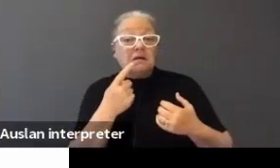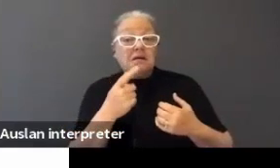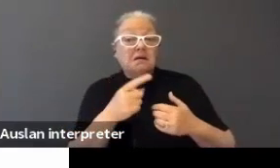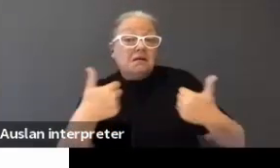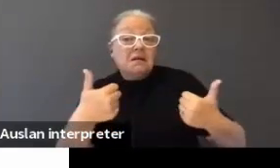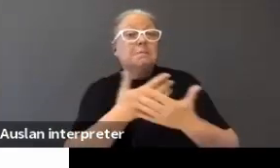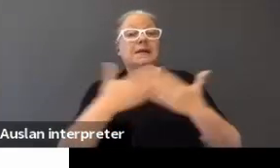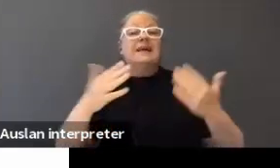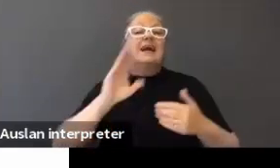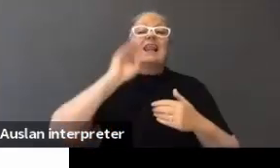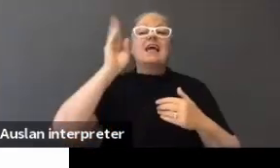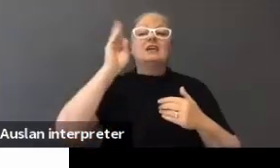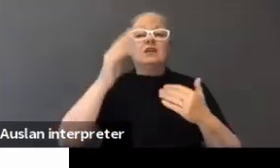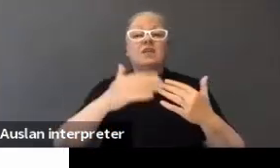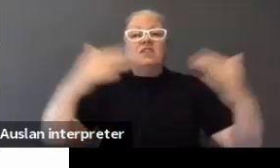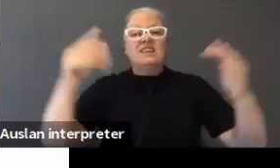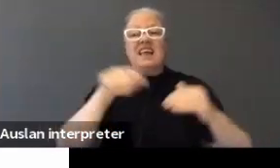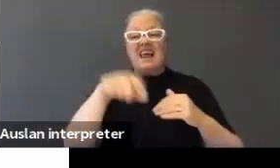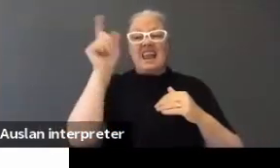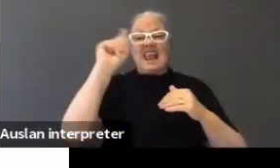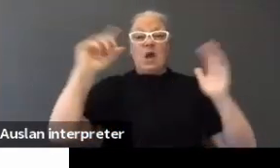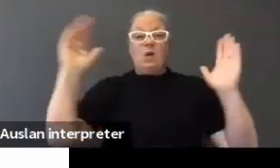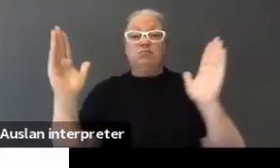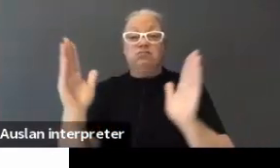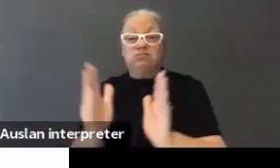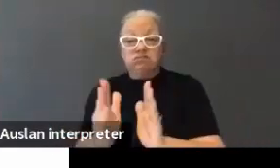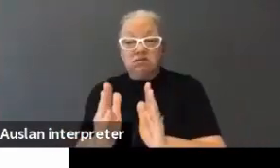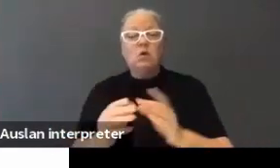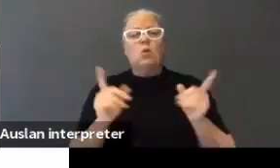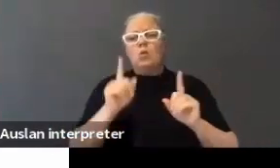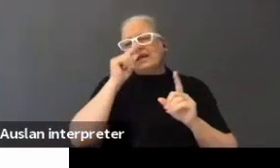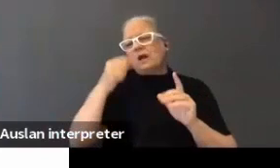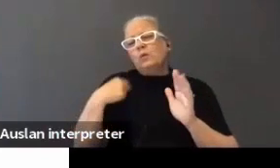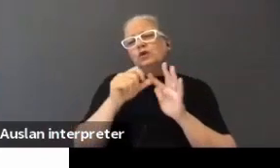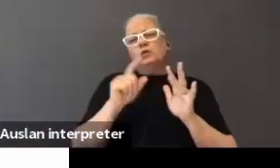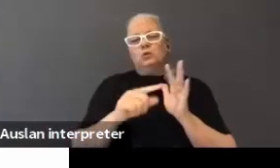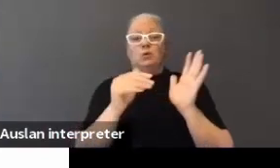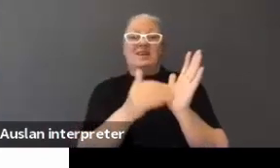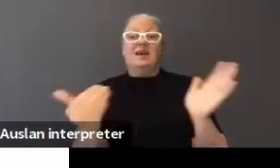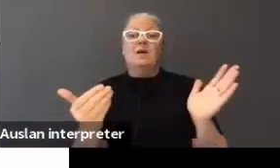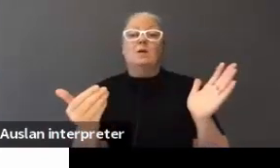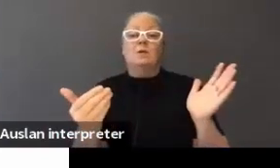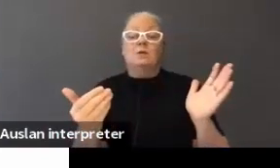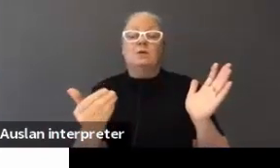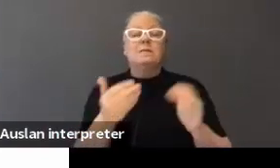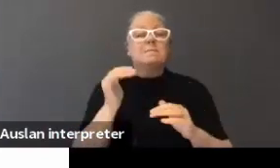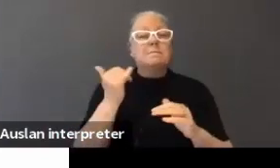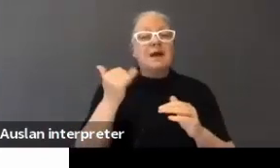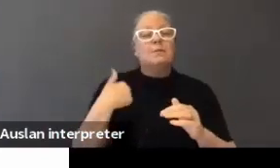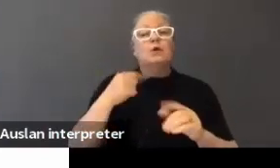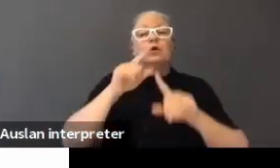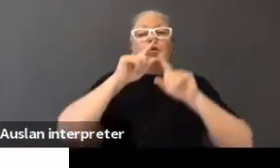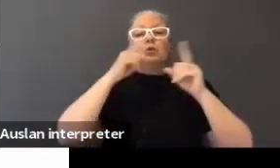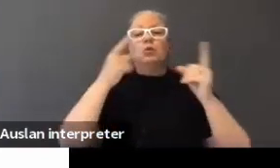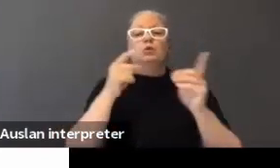theatres. I'm hearing they're on the way out. Okay. And what can we do now that we perhaps couldn't do before?